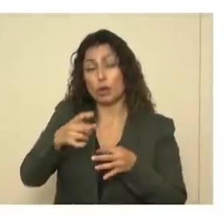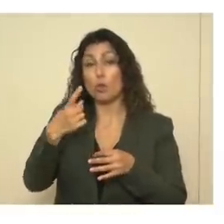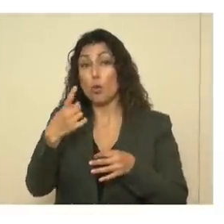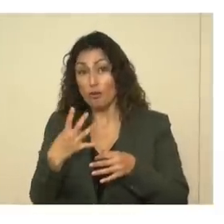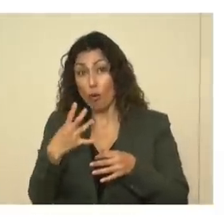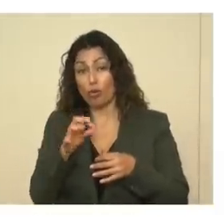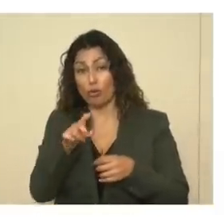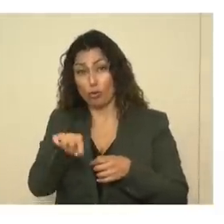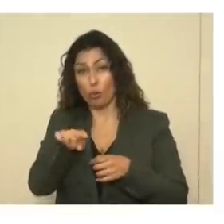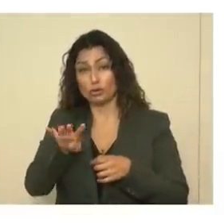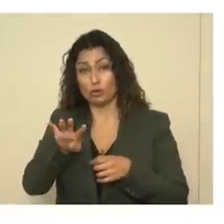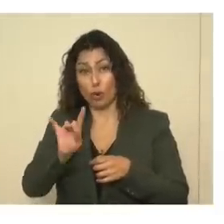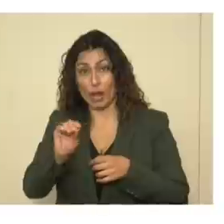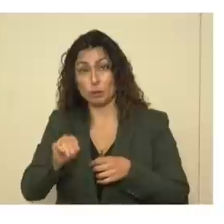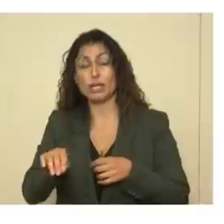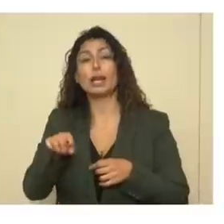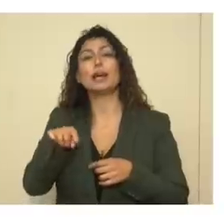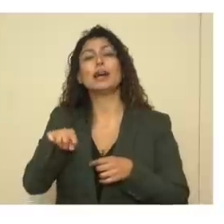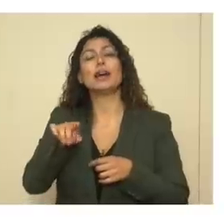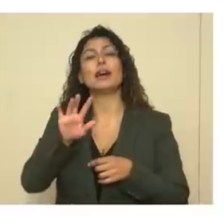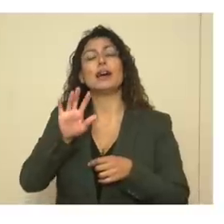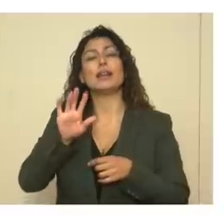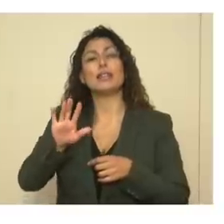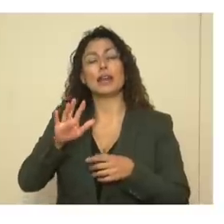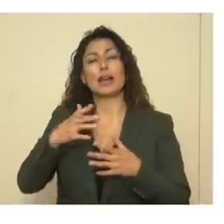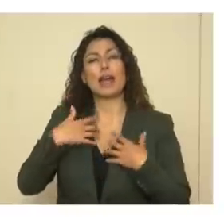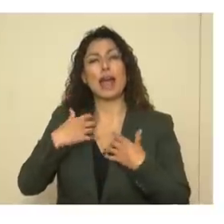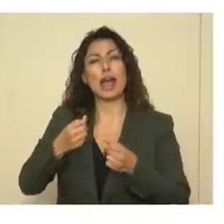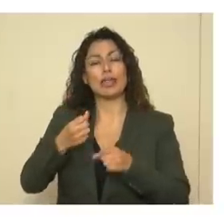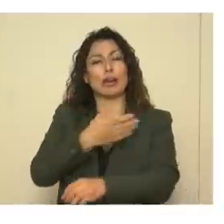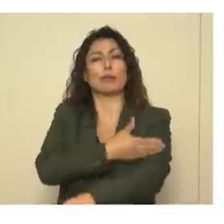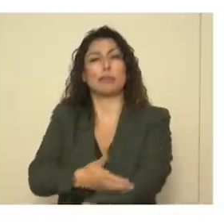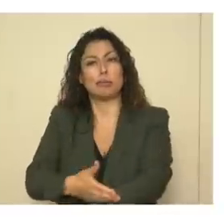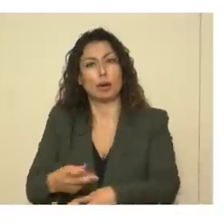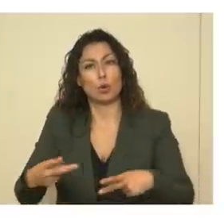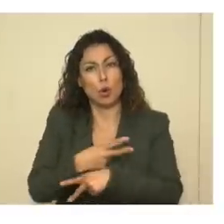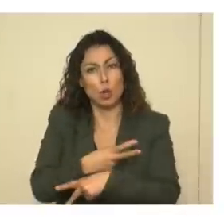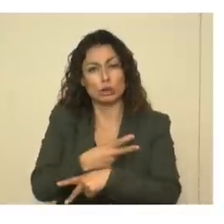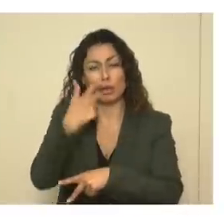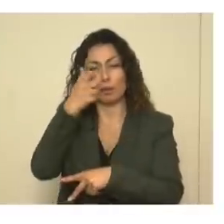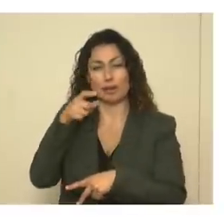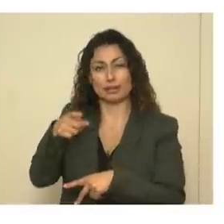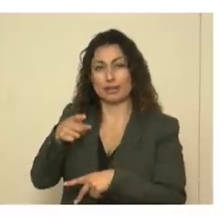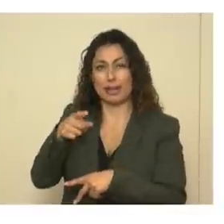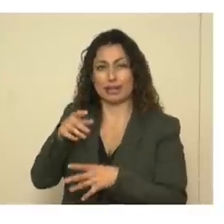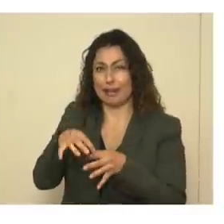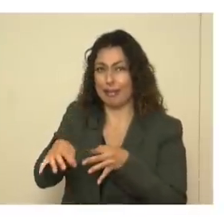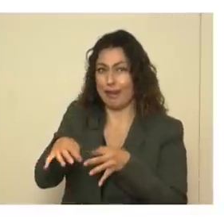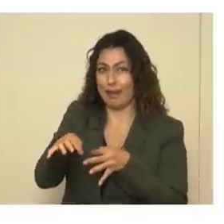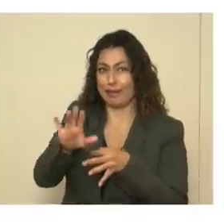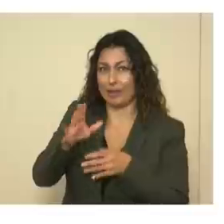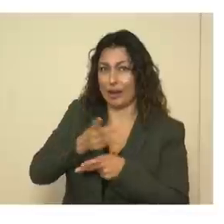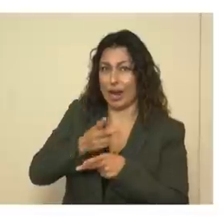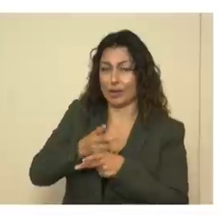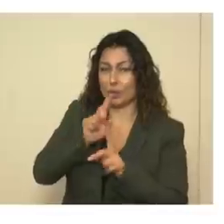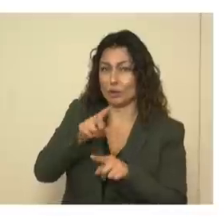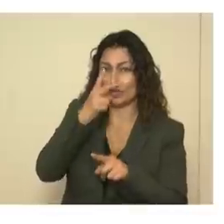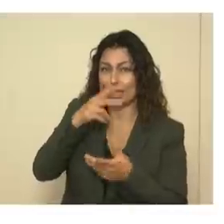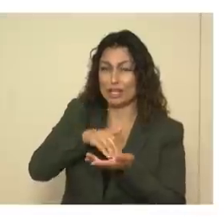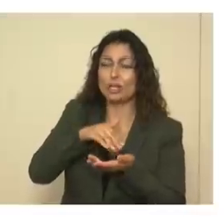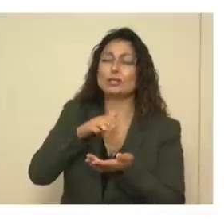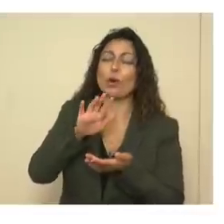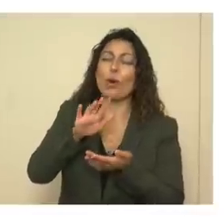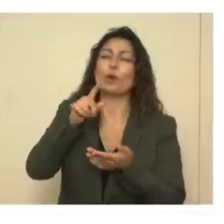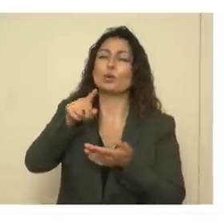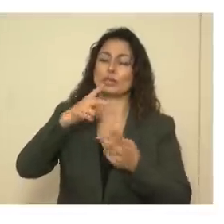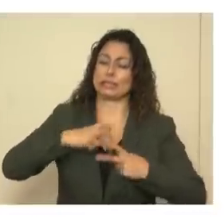them had their health worsen because they delayed care. So just do that inventory.